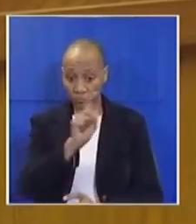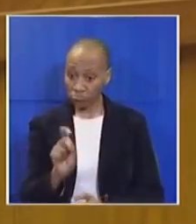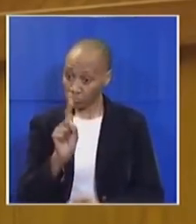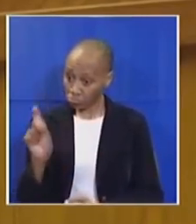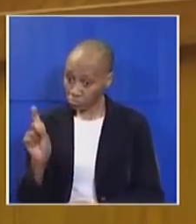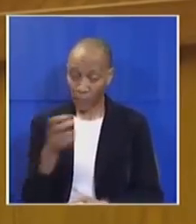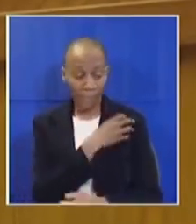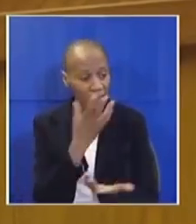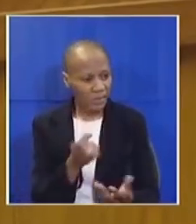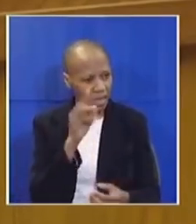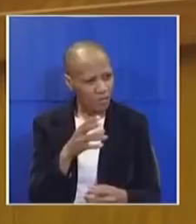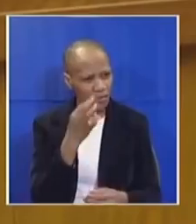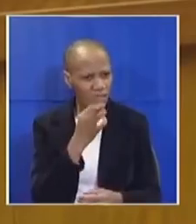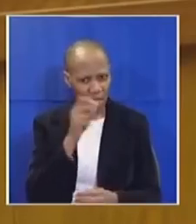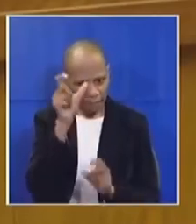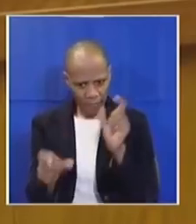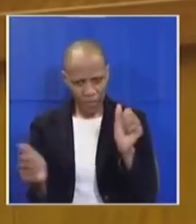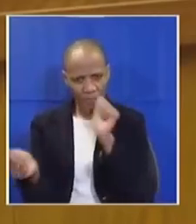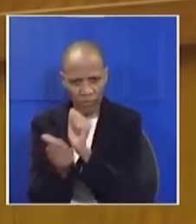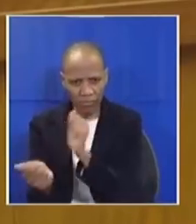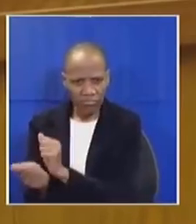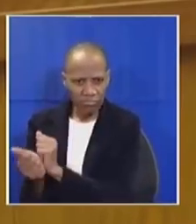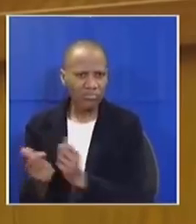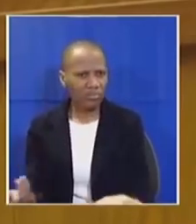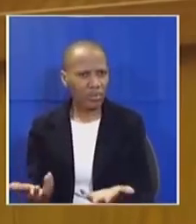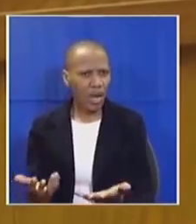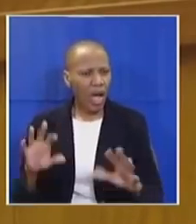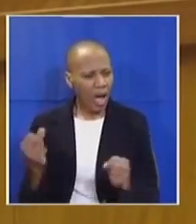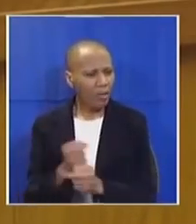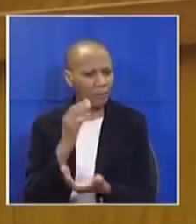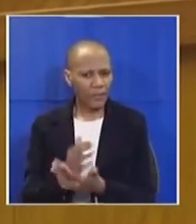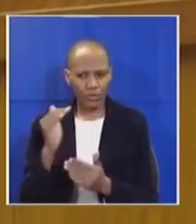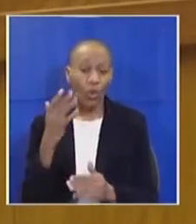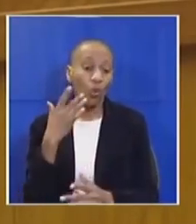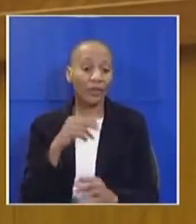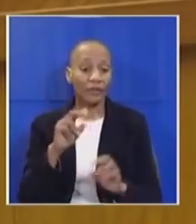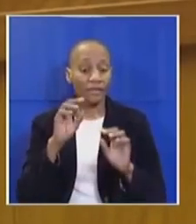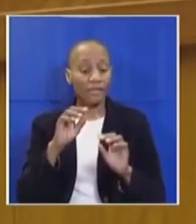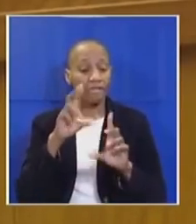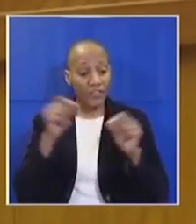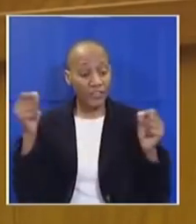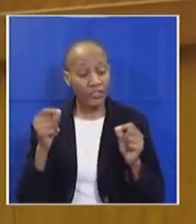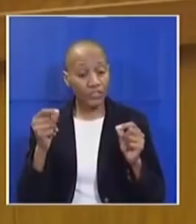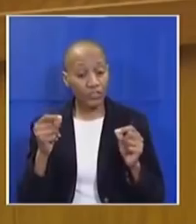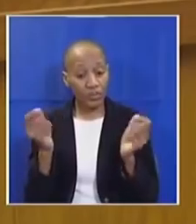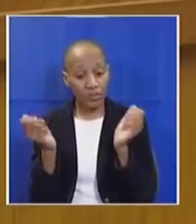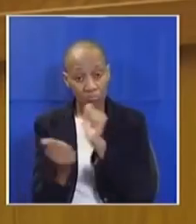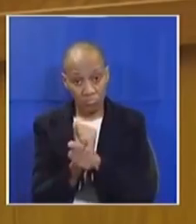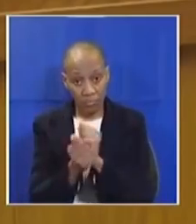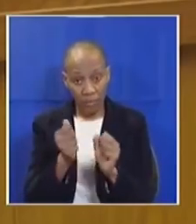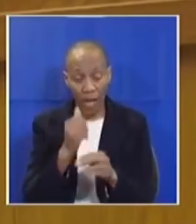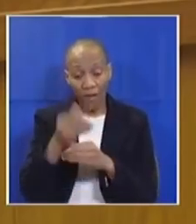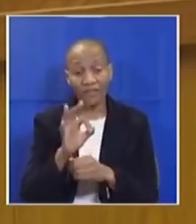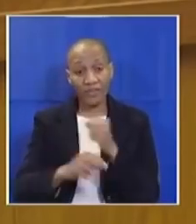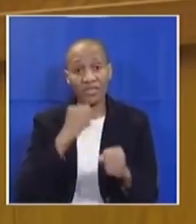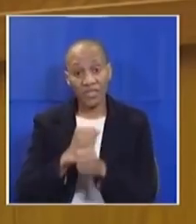if we continue to criminalize students, what kind of adults do we want these students to be when they leave the gates of prison after two years, after three years,